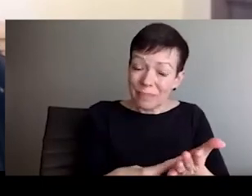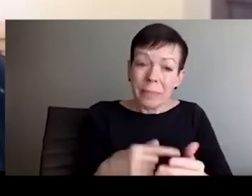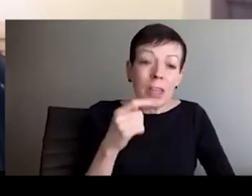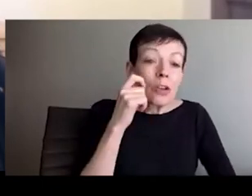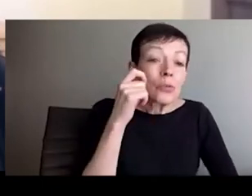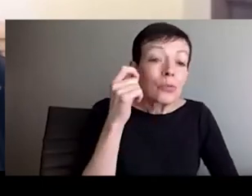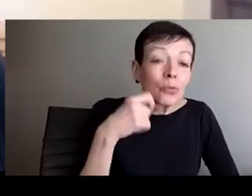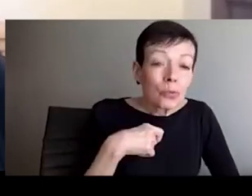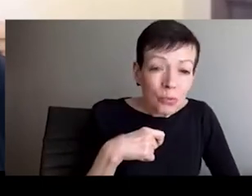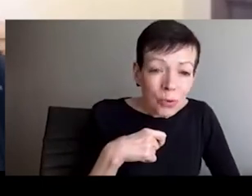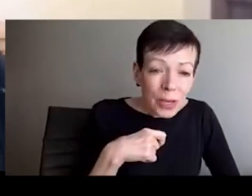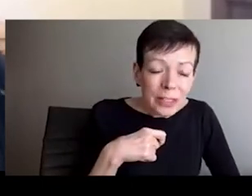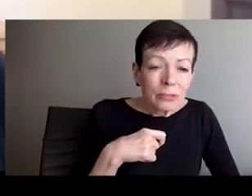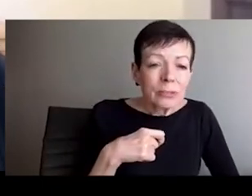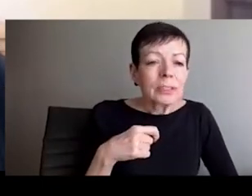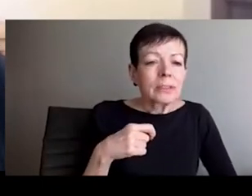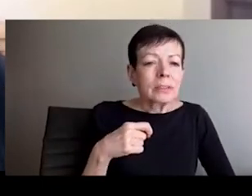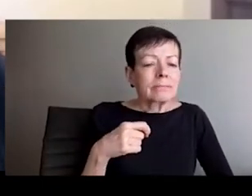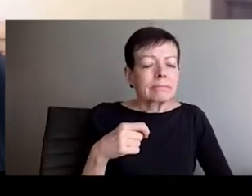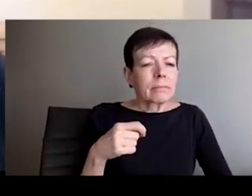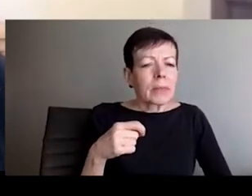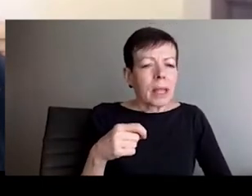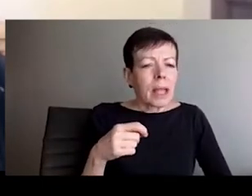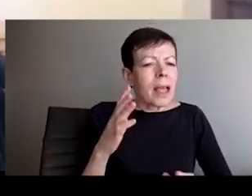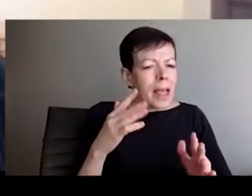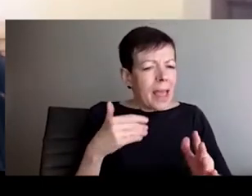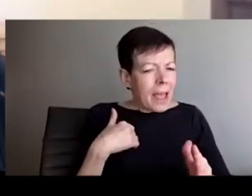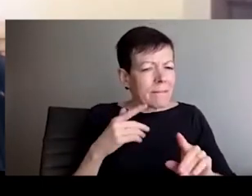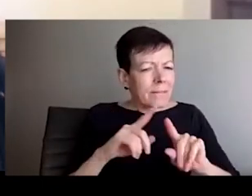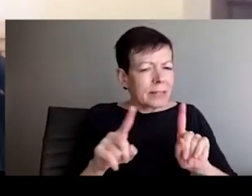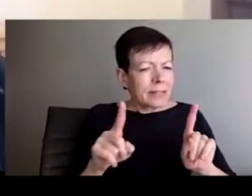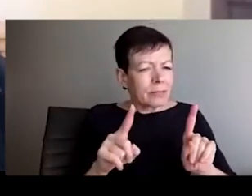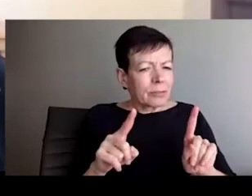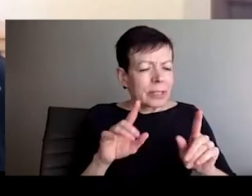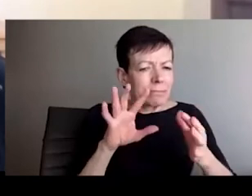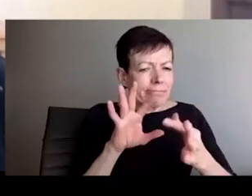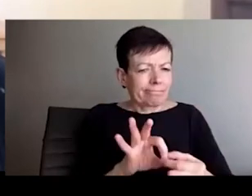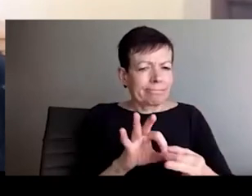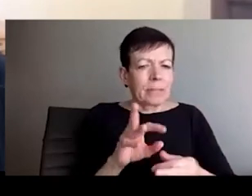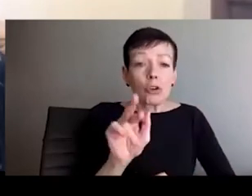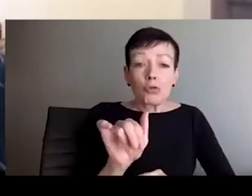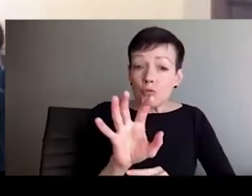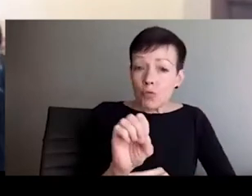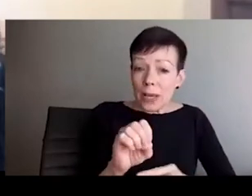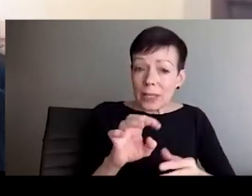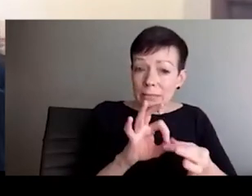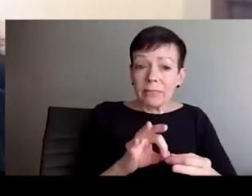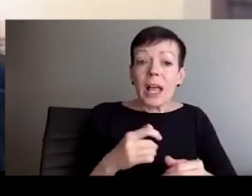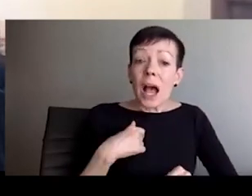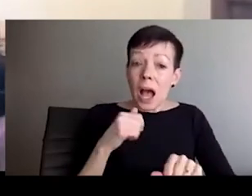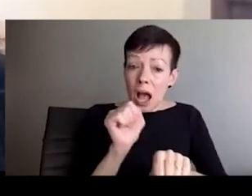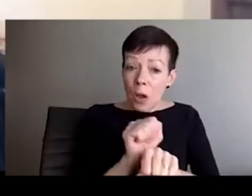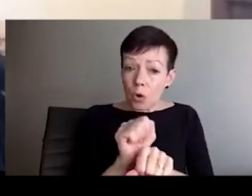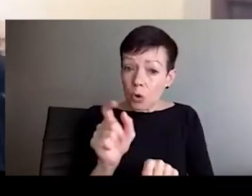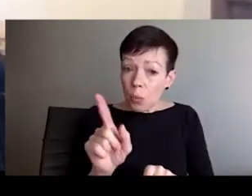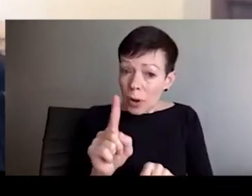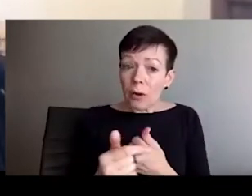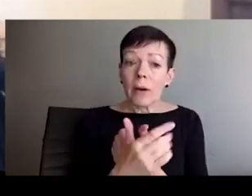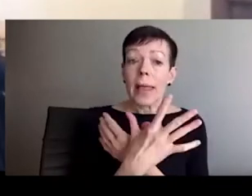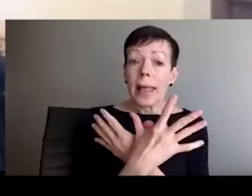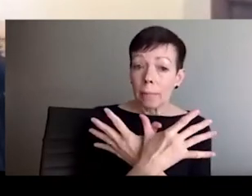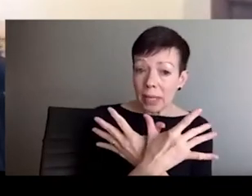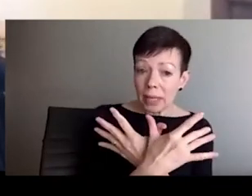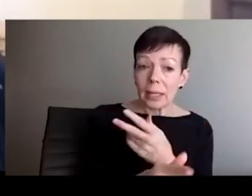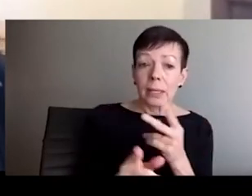In fact, though, the boundaries of race have changed over time. And we can look to many examples throughout the world of how